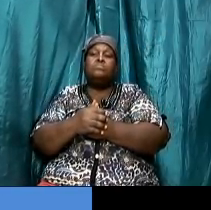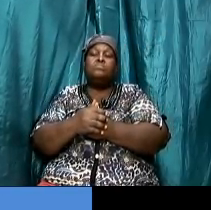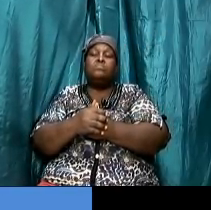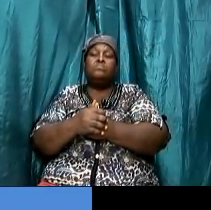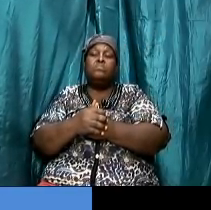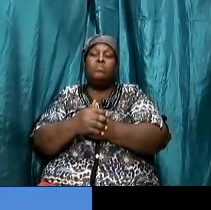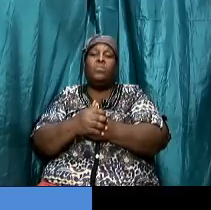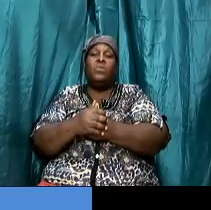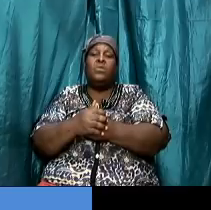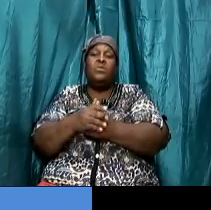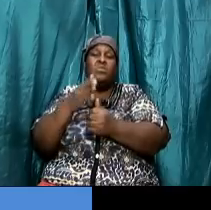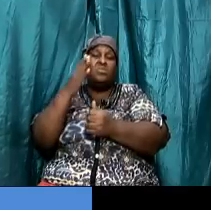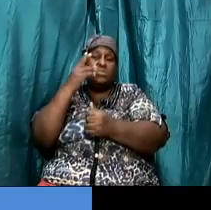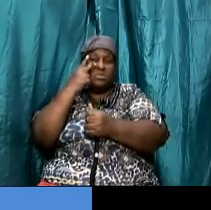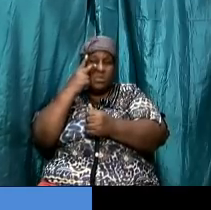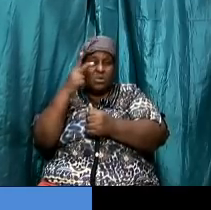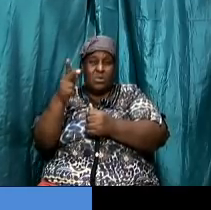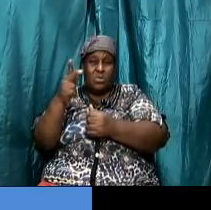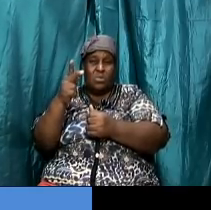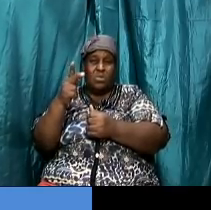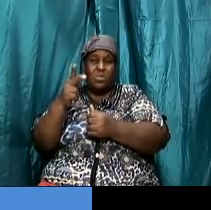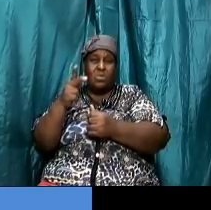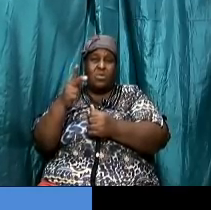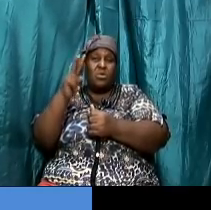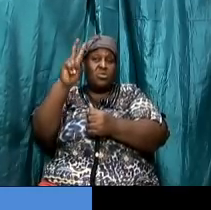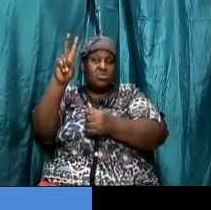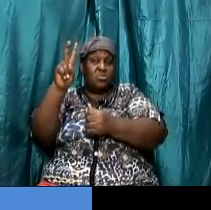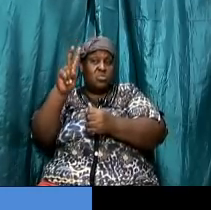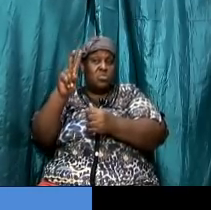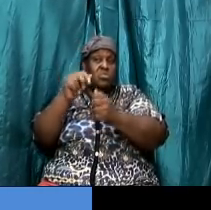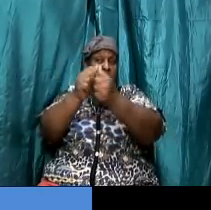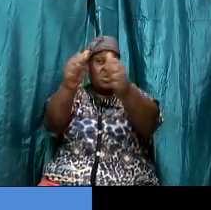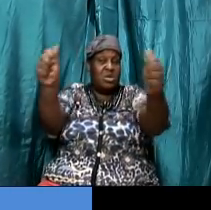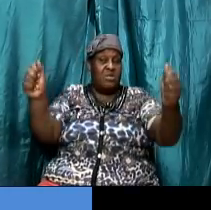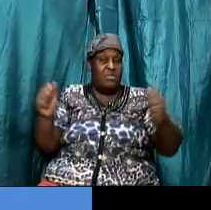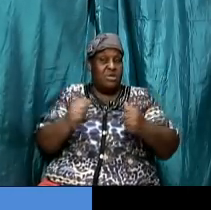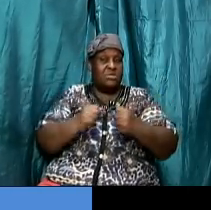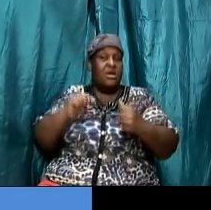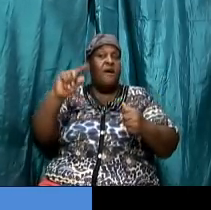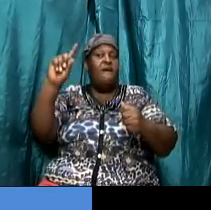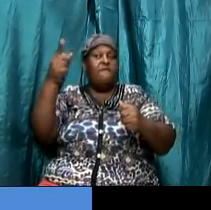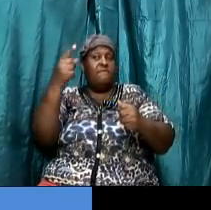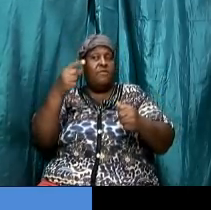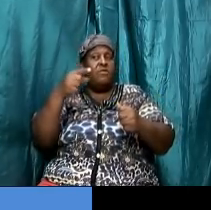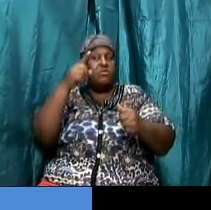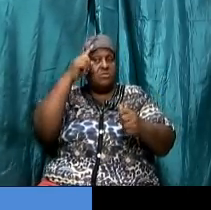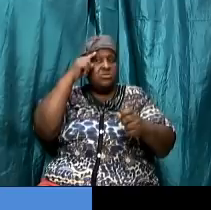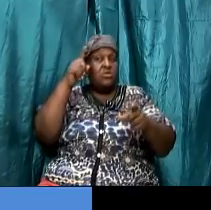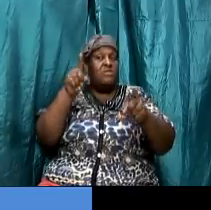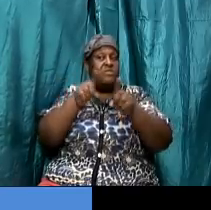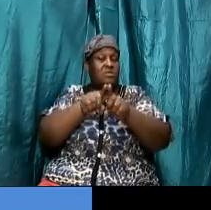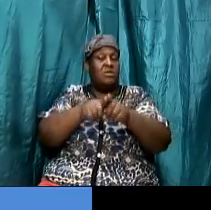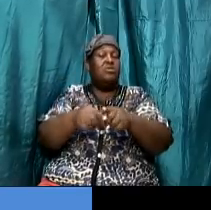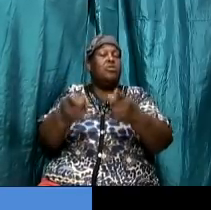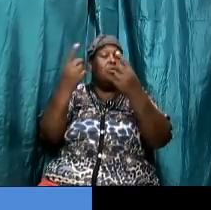note also the two areas the first covenant came at sinai